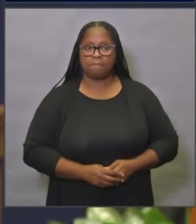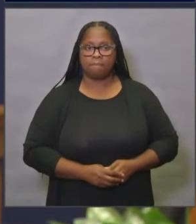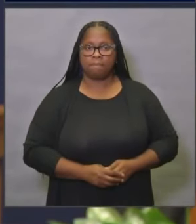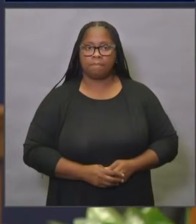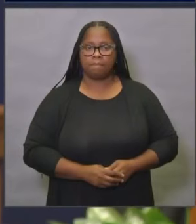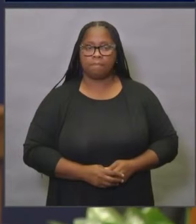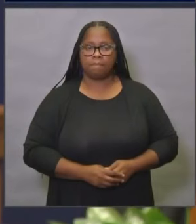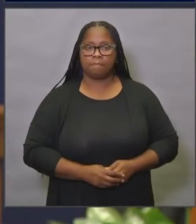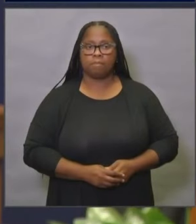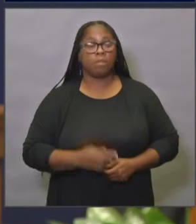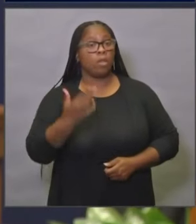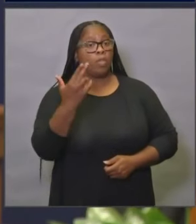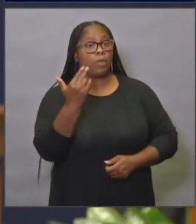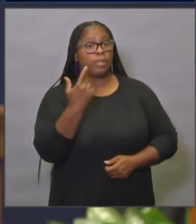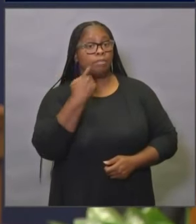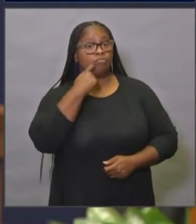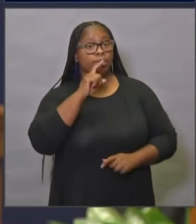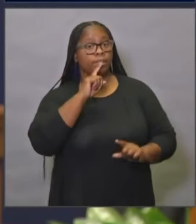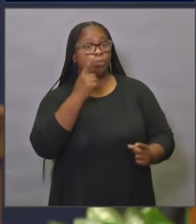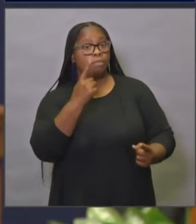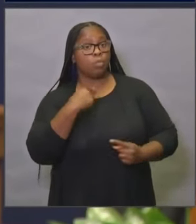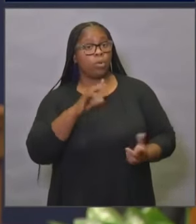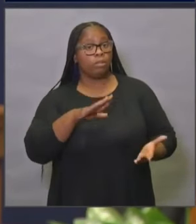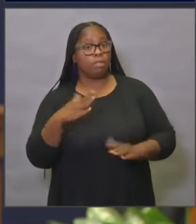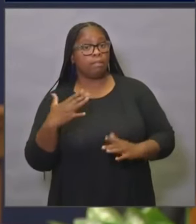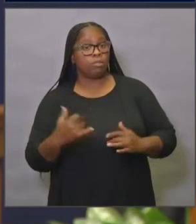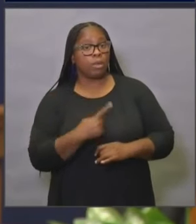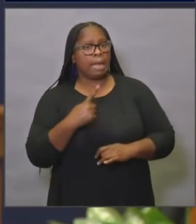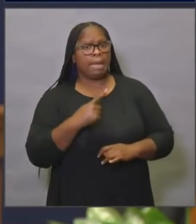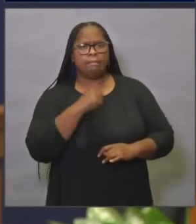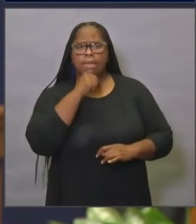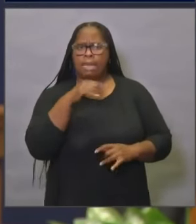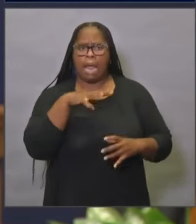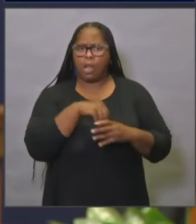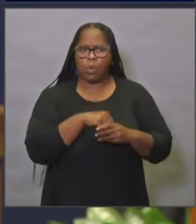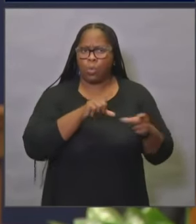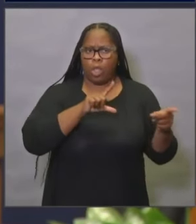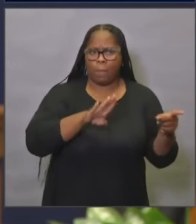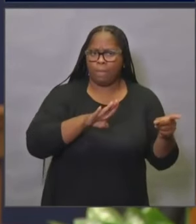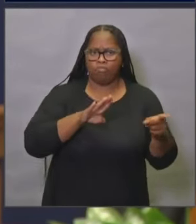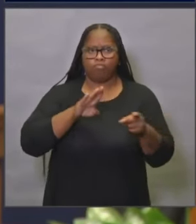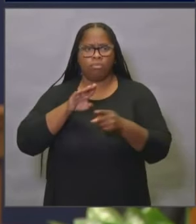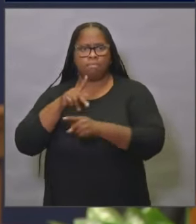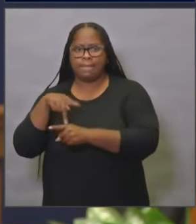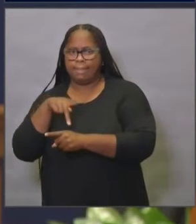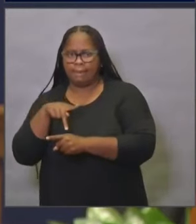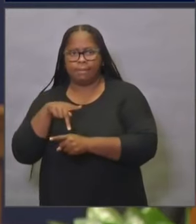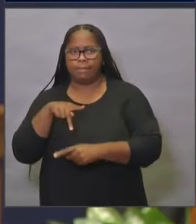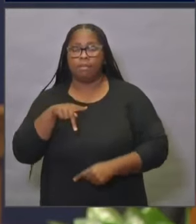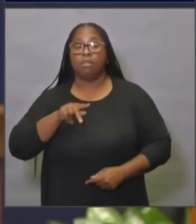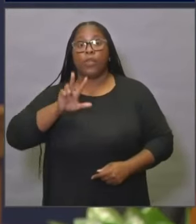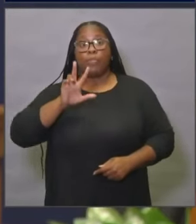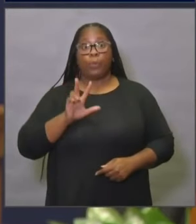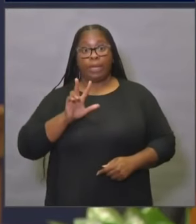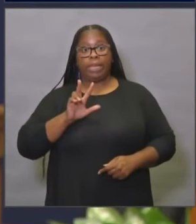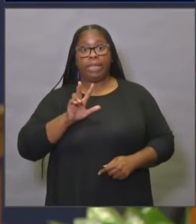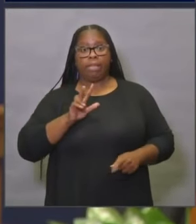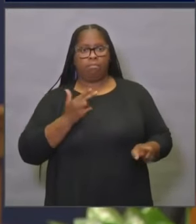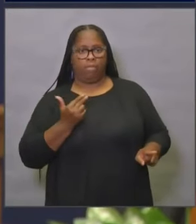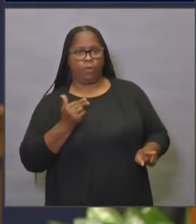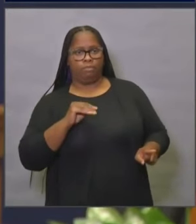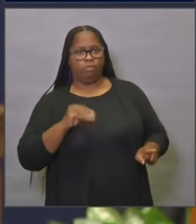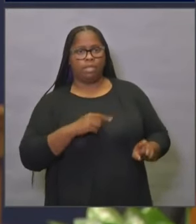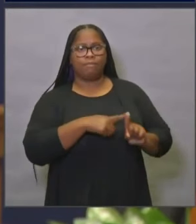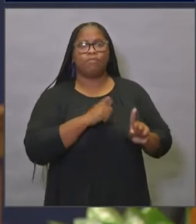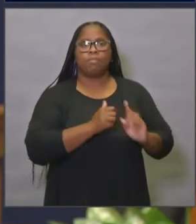Of 13 newly reported deaths today, excluding Long Beach and Pasadena, 3, or 23 percent, were skilled nursing facility-associated